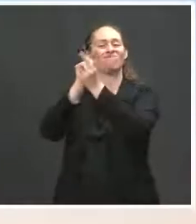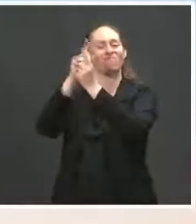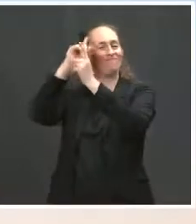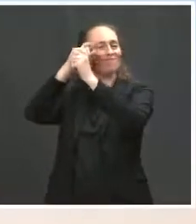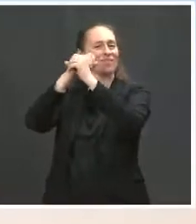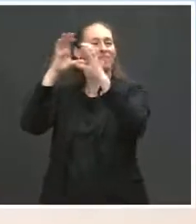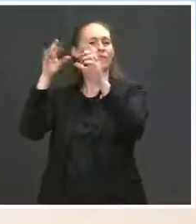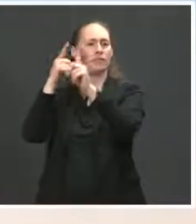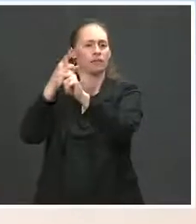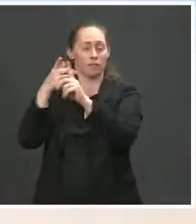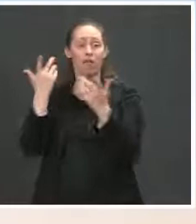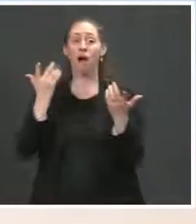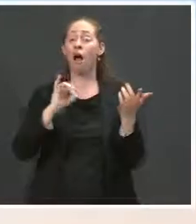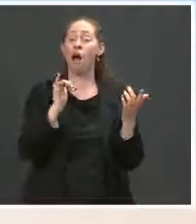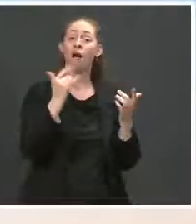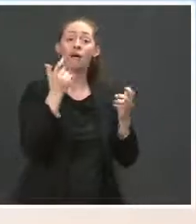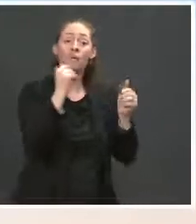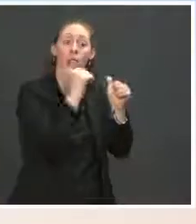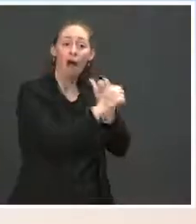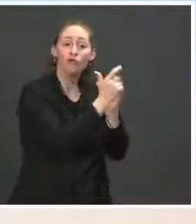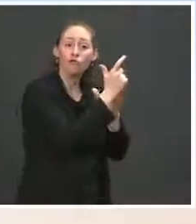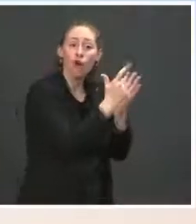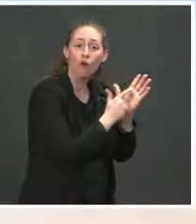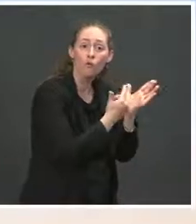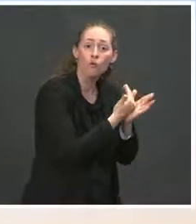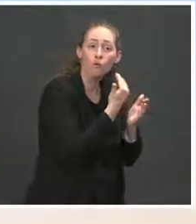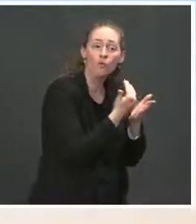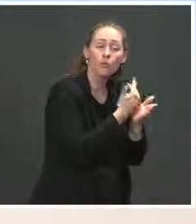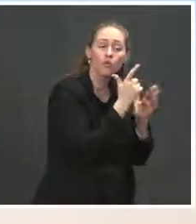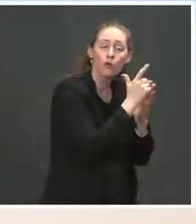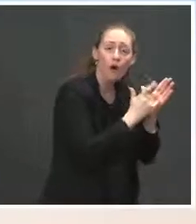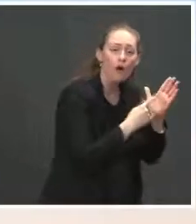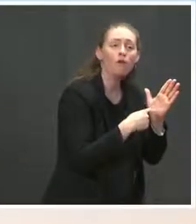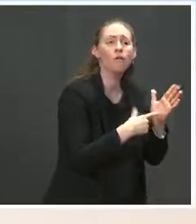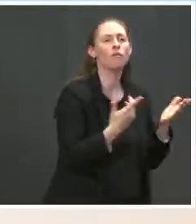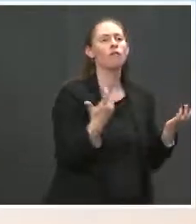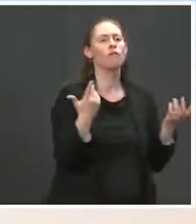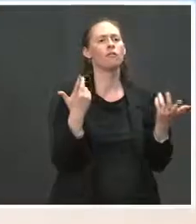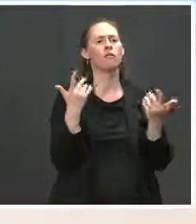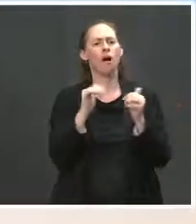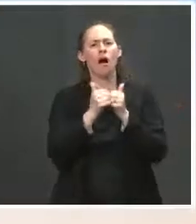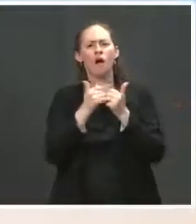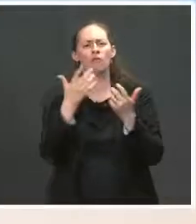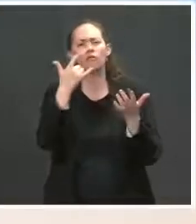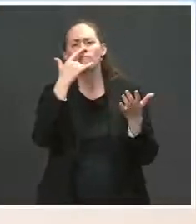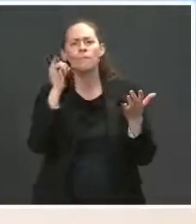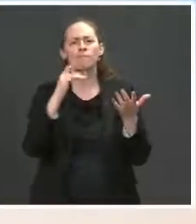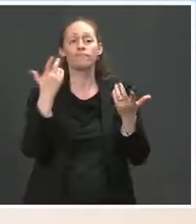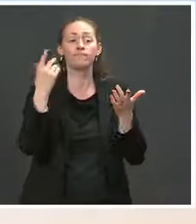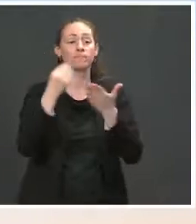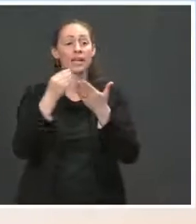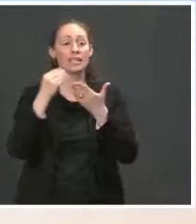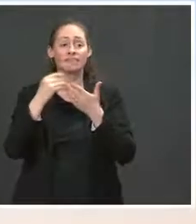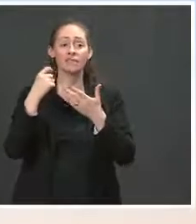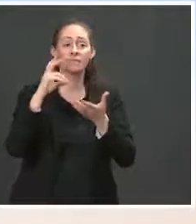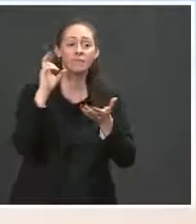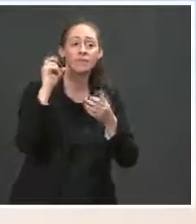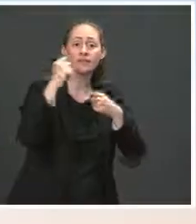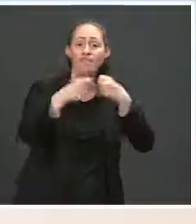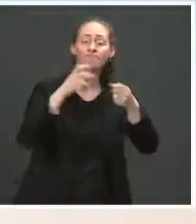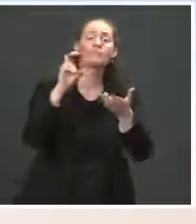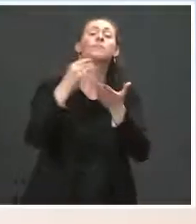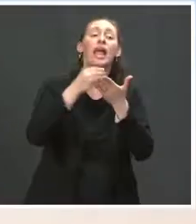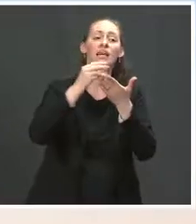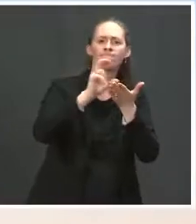through laws that will be put in place. Some of it will be done to incentivize investment in areas like electric vehicles and